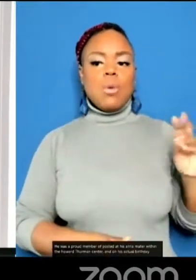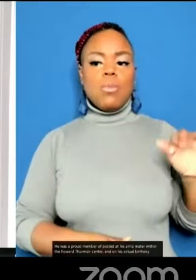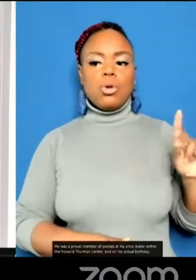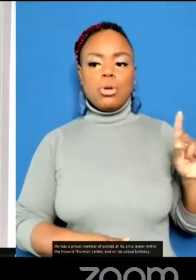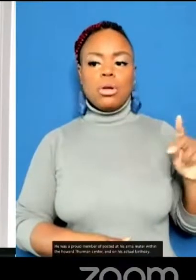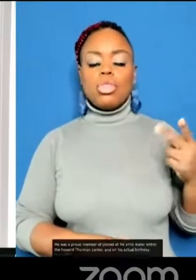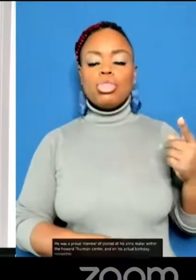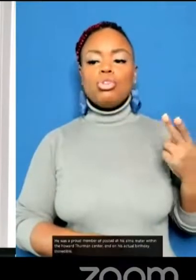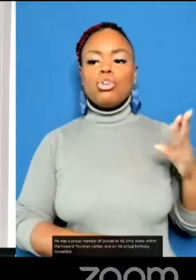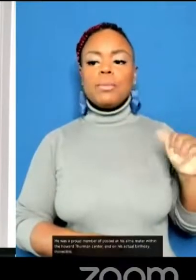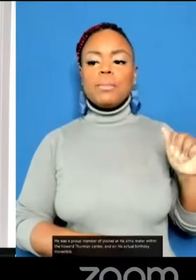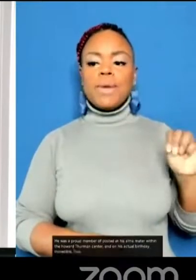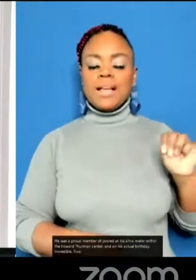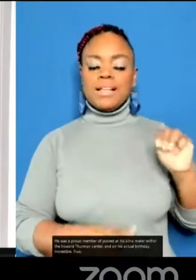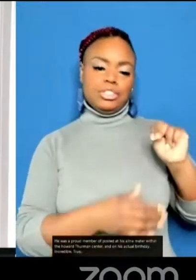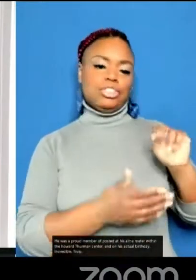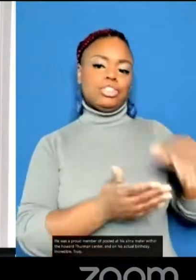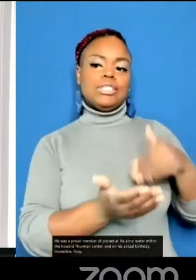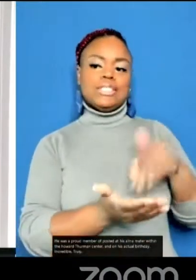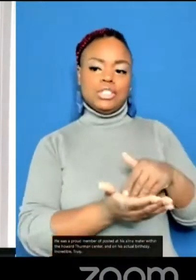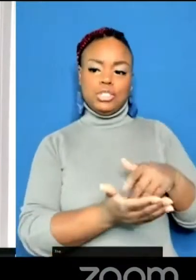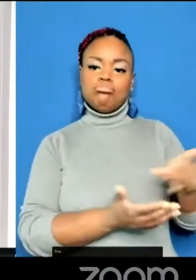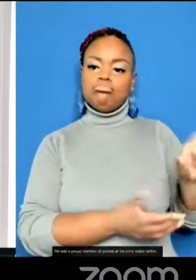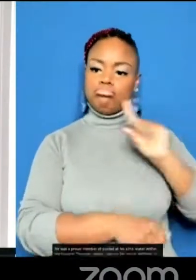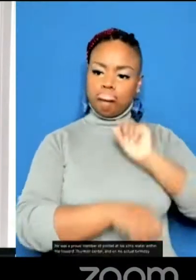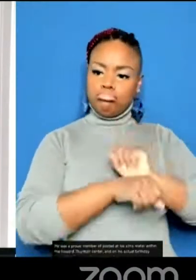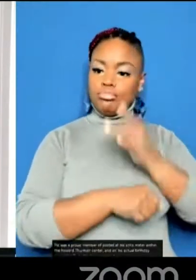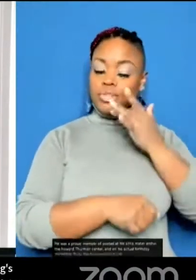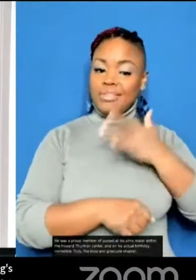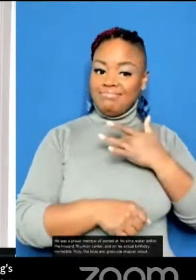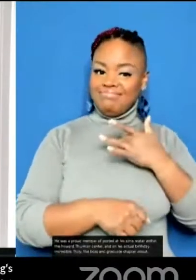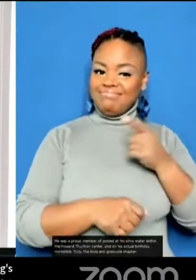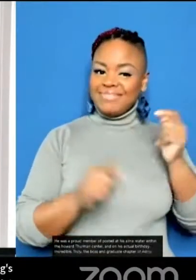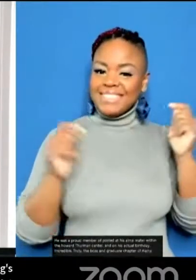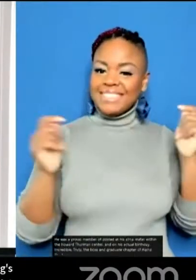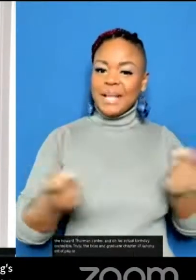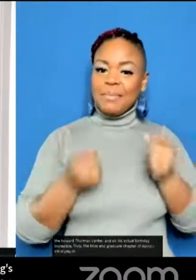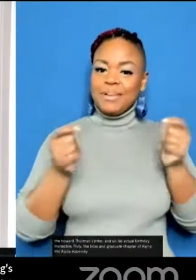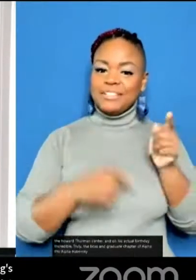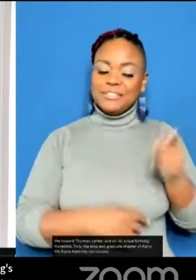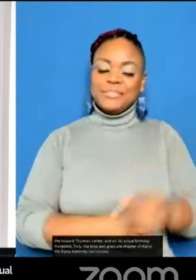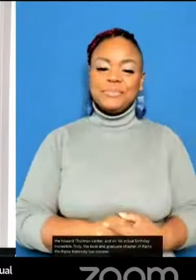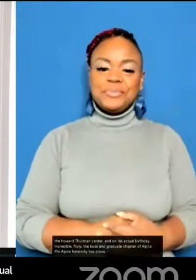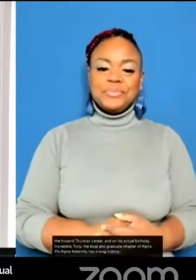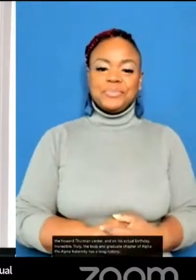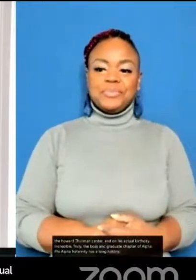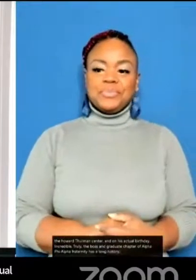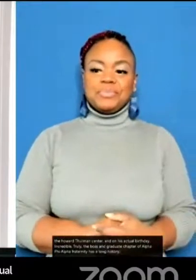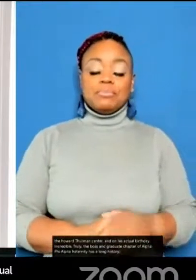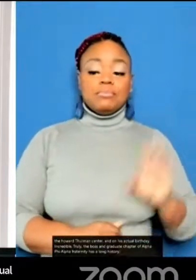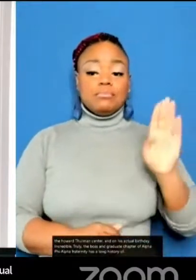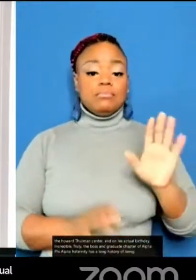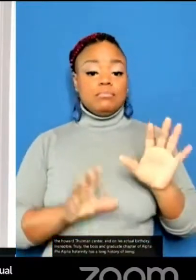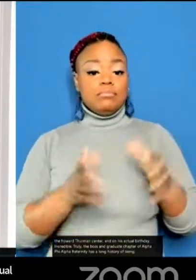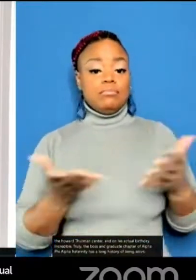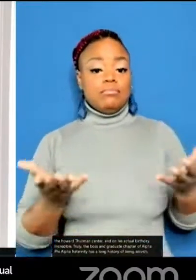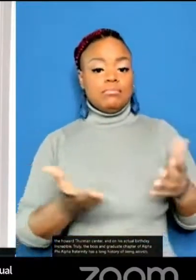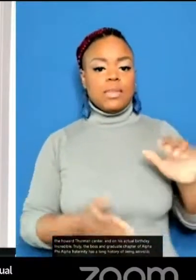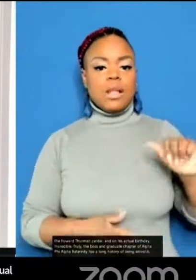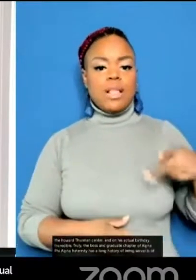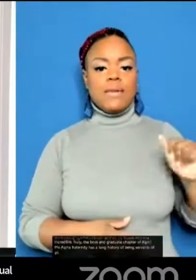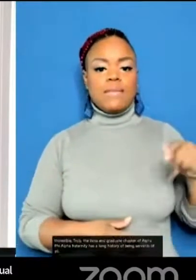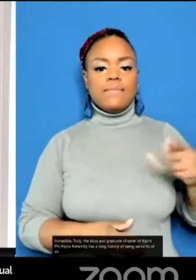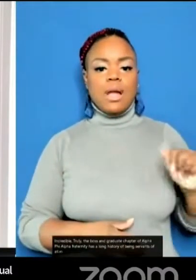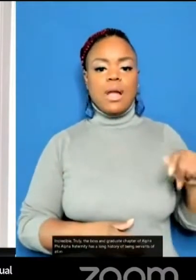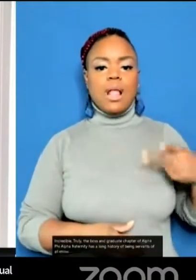Incredible, truly. The Boston Graduate Chapter of Alpha Phi Alpha Fraternity has a long history of being servants of all